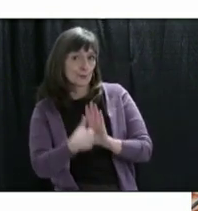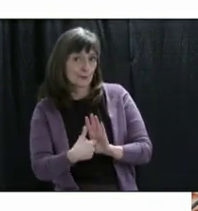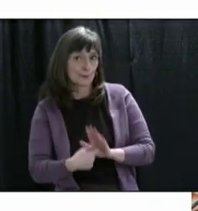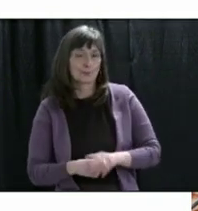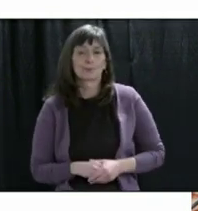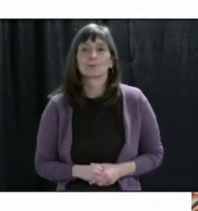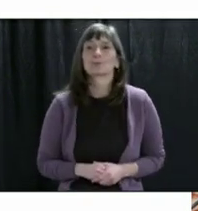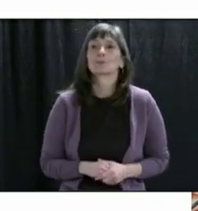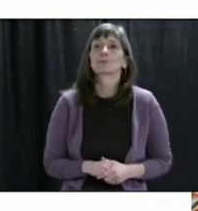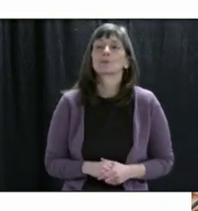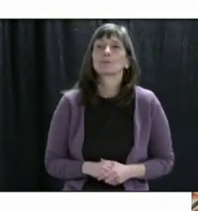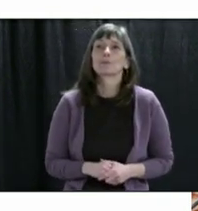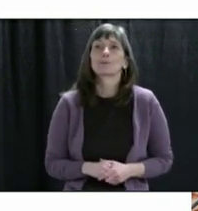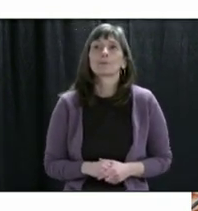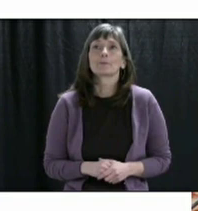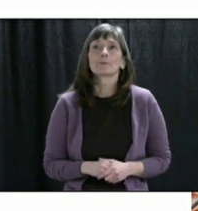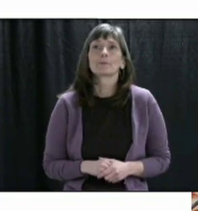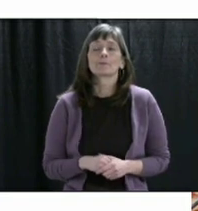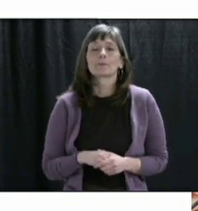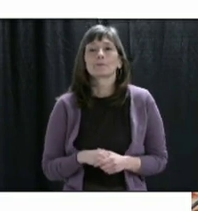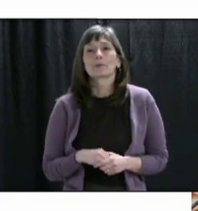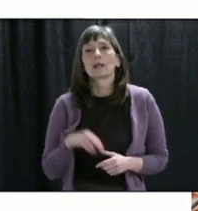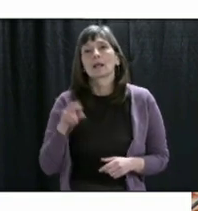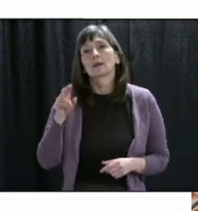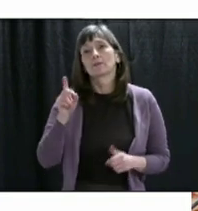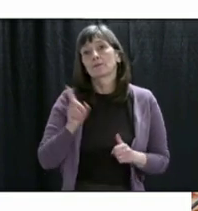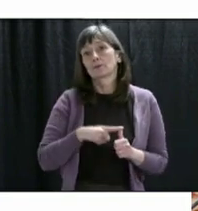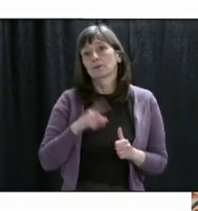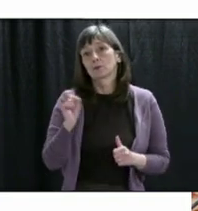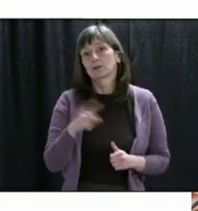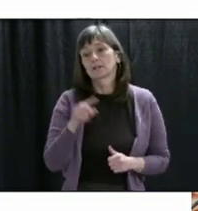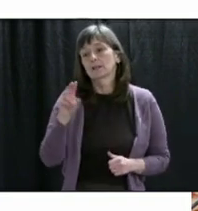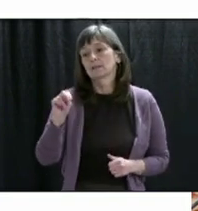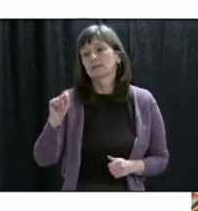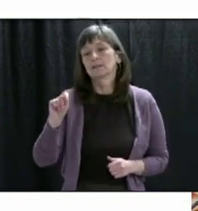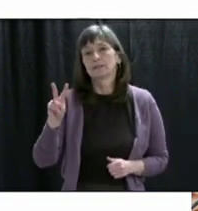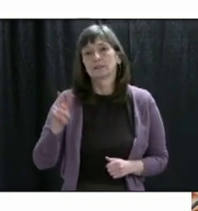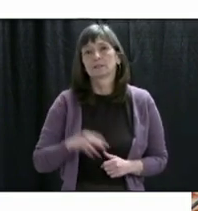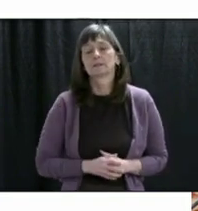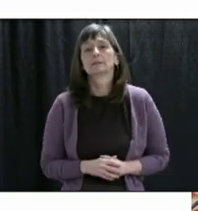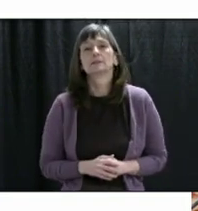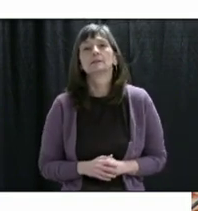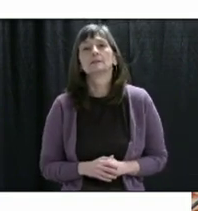Our first questions today are from Kelly Ann Roberts of NTV News. Please go ahead.